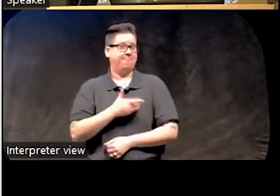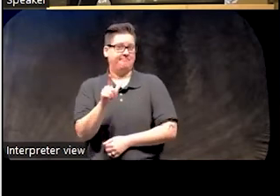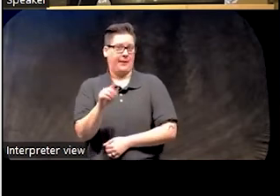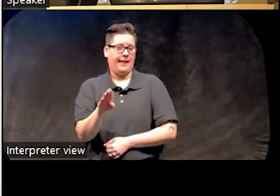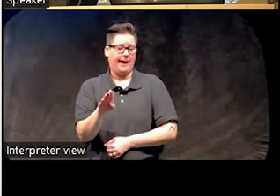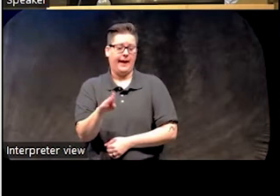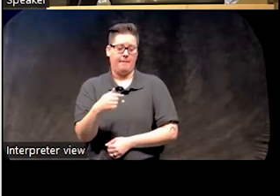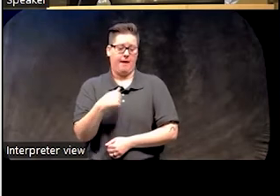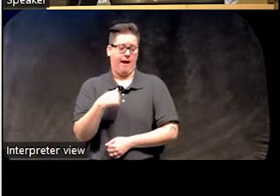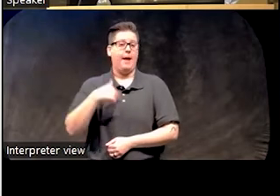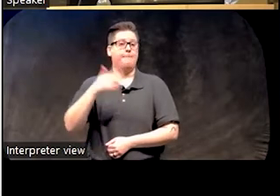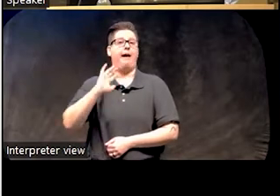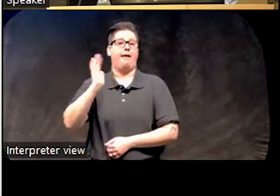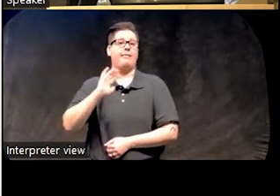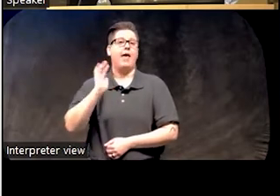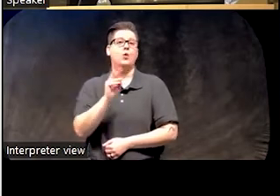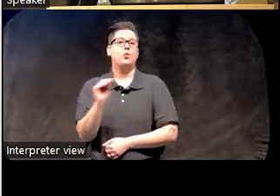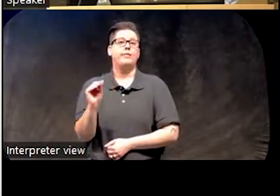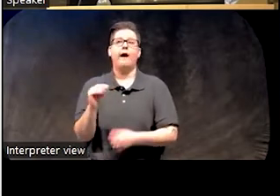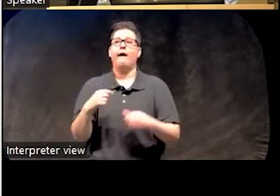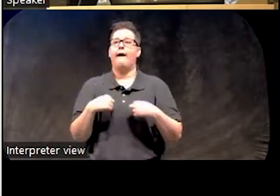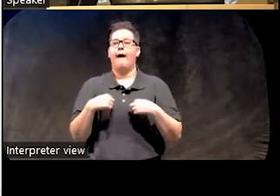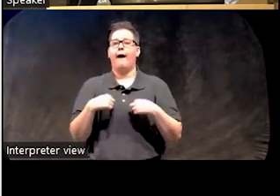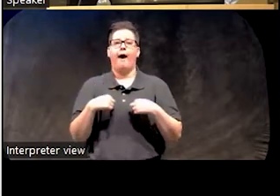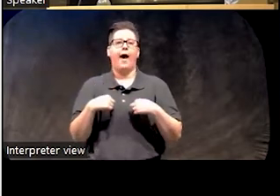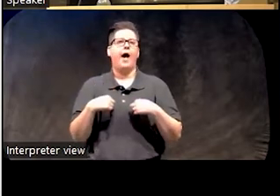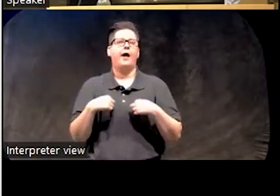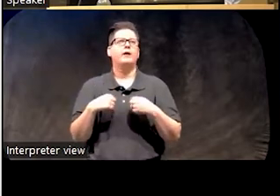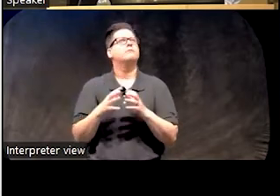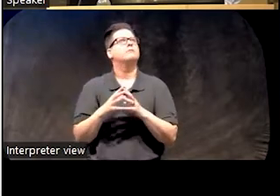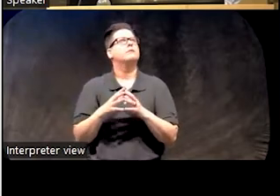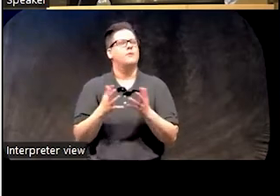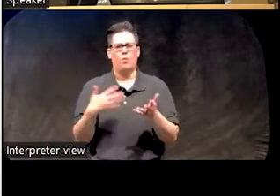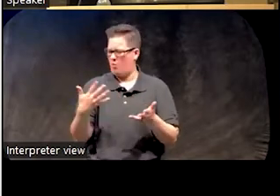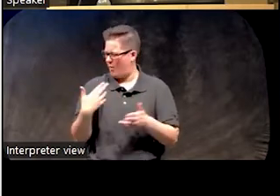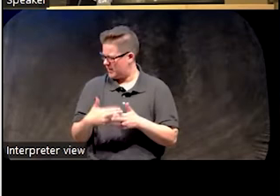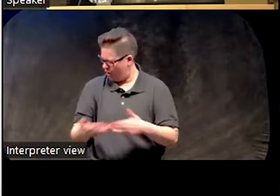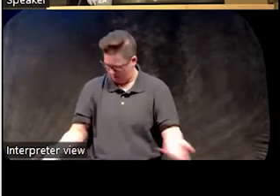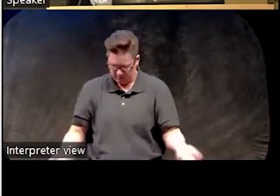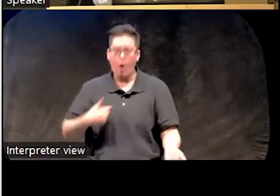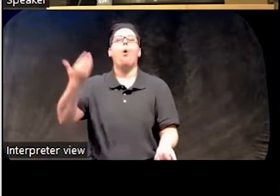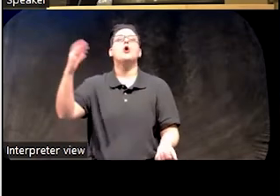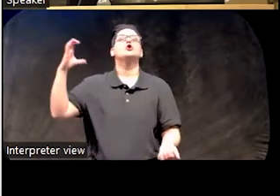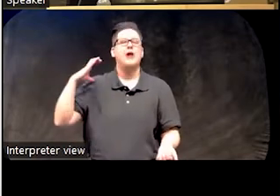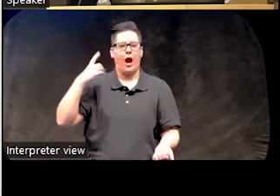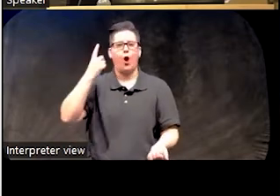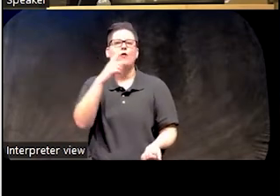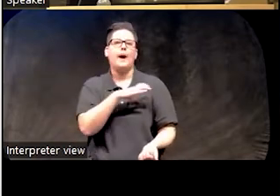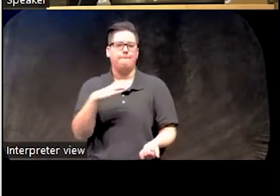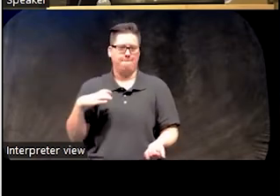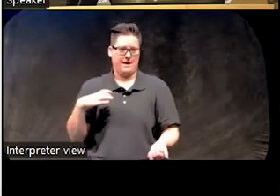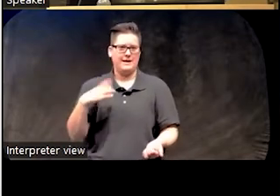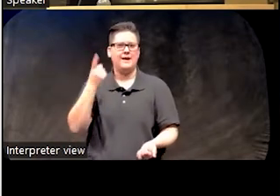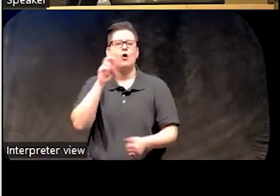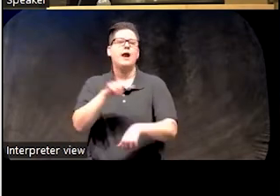was at the time a direct, what the hell was I, the chair of a committee at a